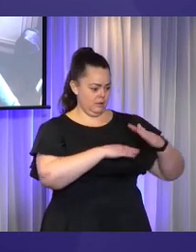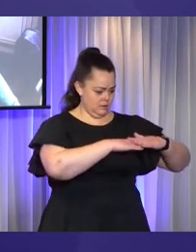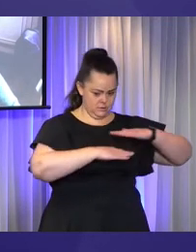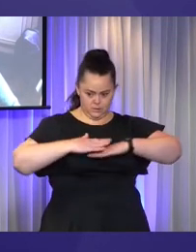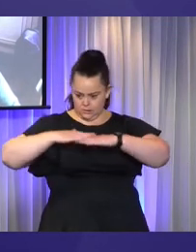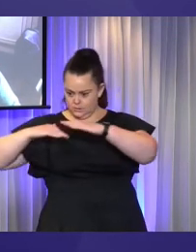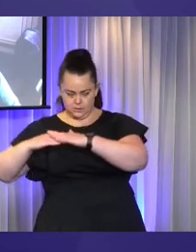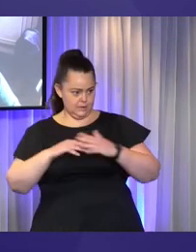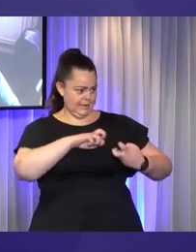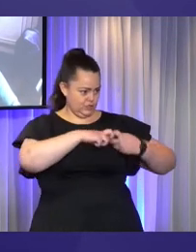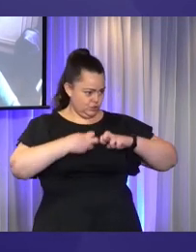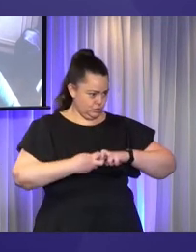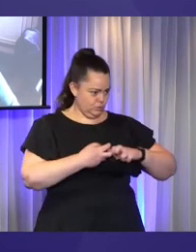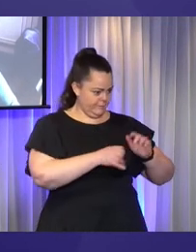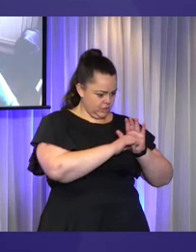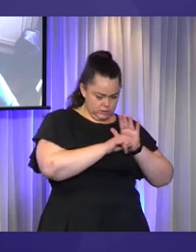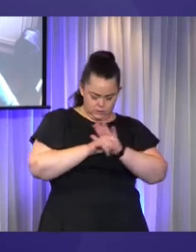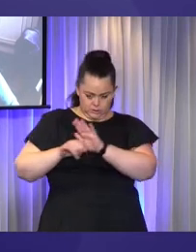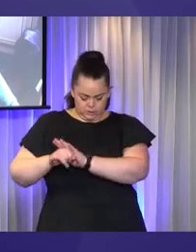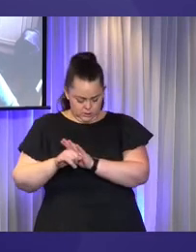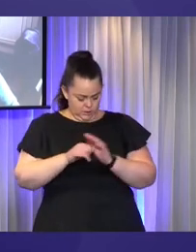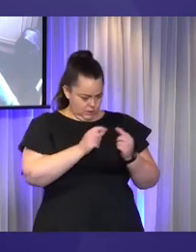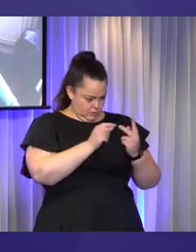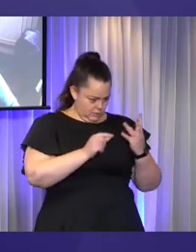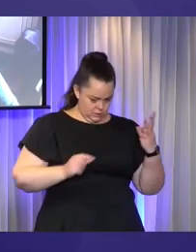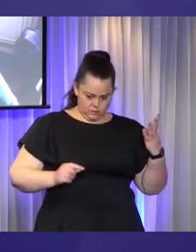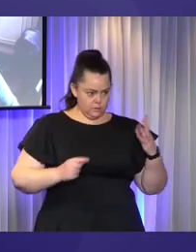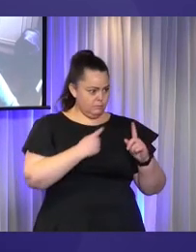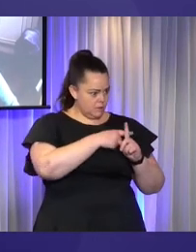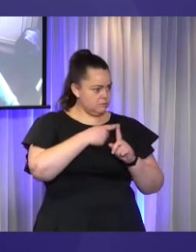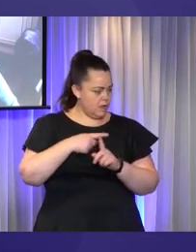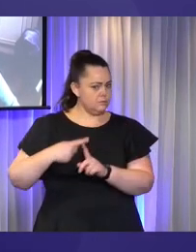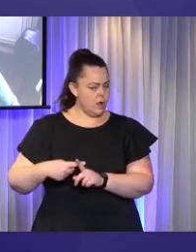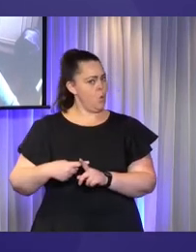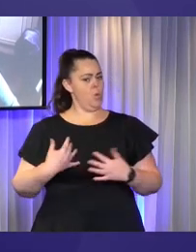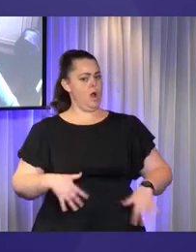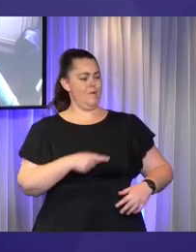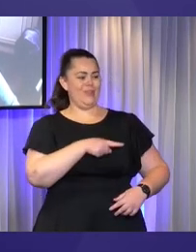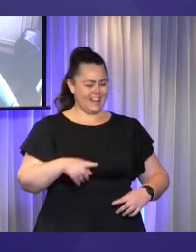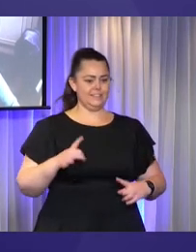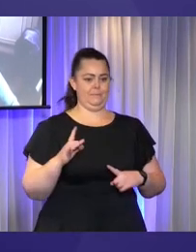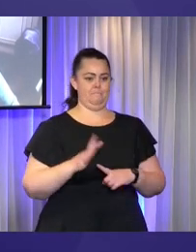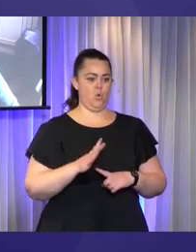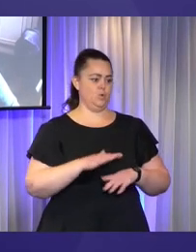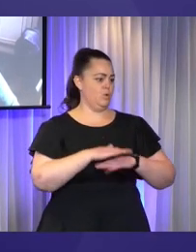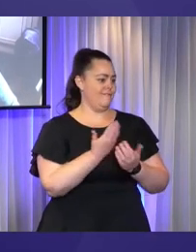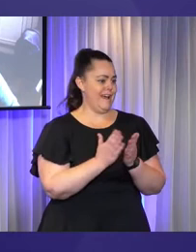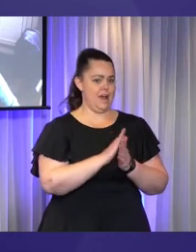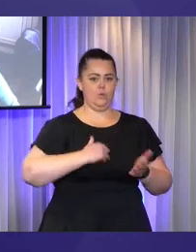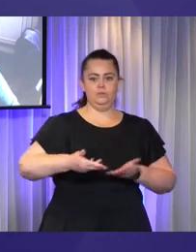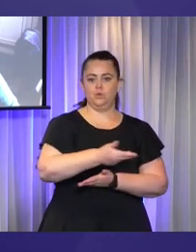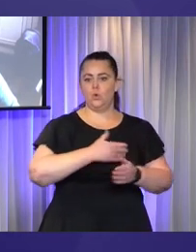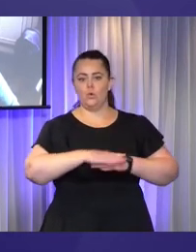Strategy moves forward, is something that becomes a really clear and important aspect of how we discuss disability rights now and in the future.